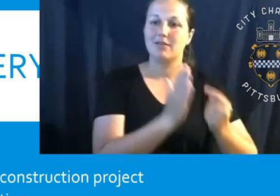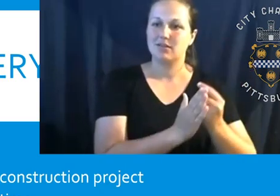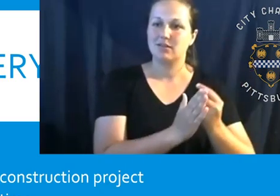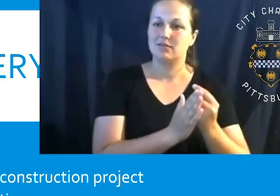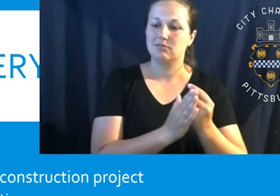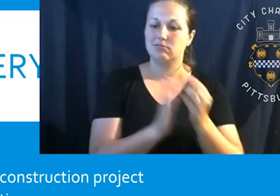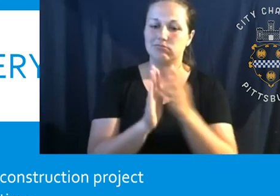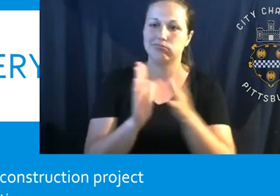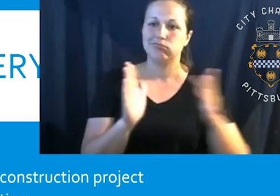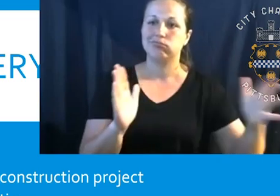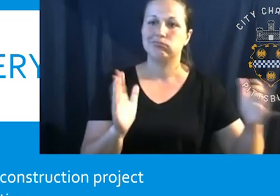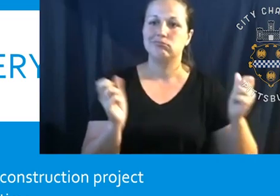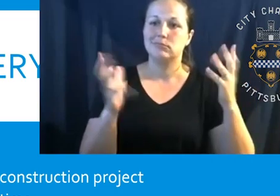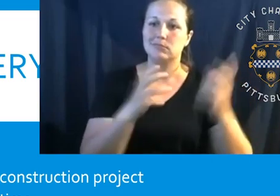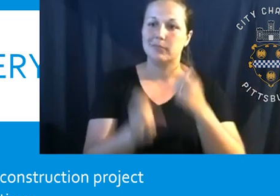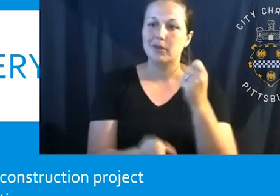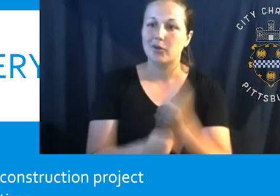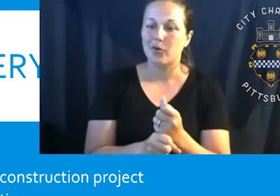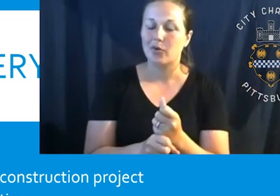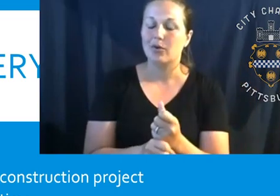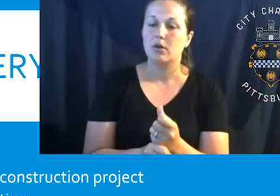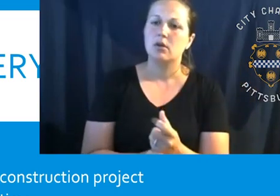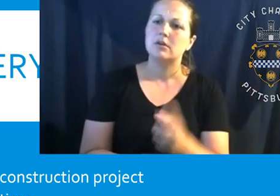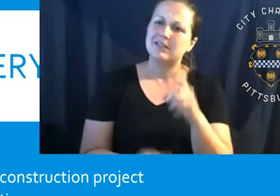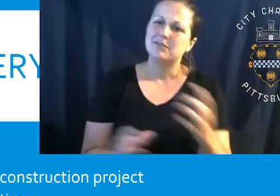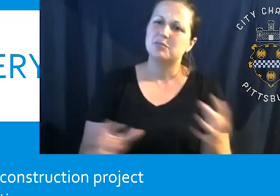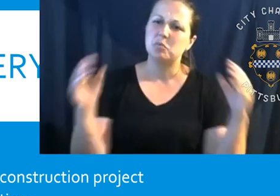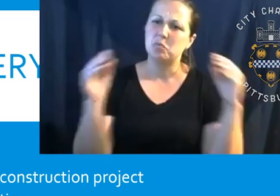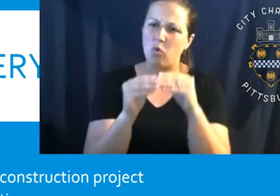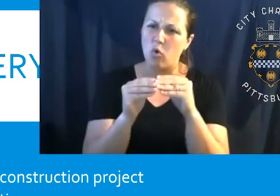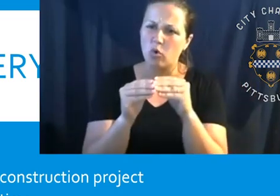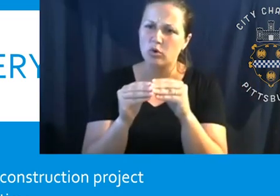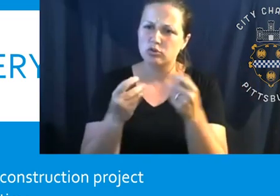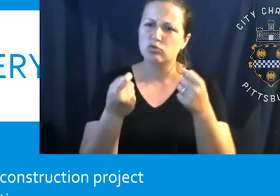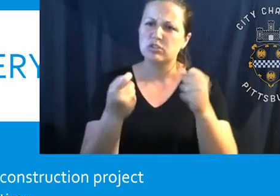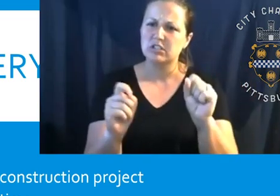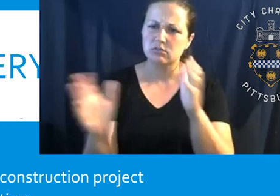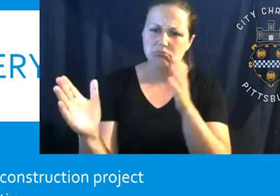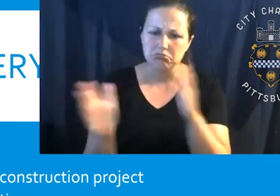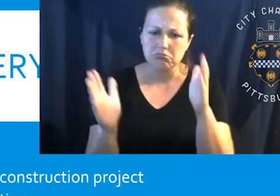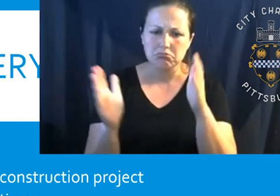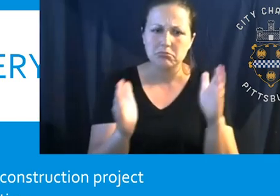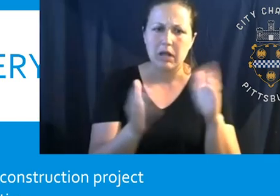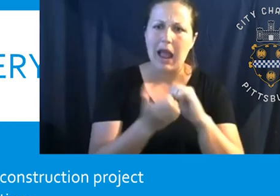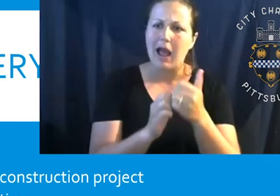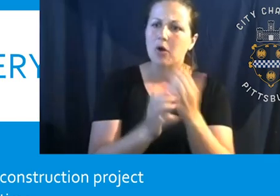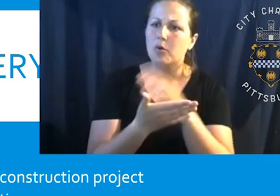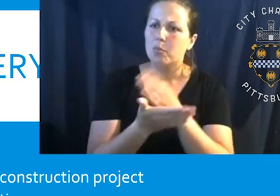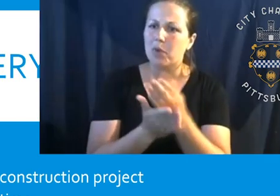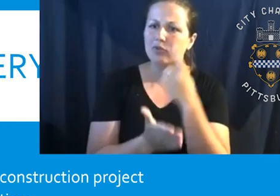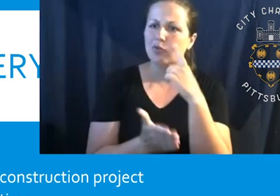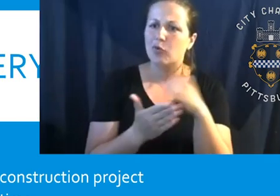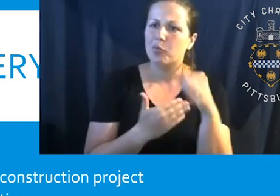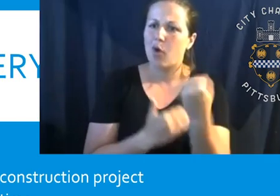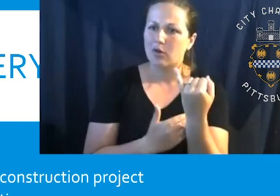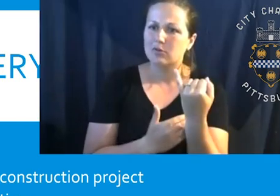this requires us to be a little bit more strategic about how we, um, budget for those projects to make sure